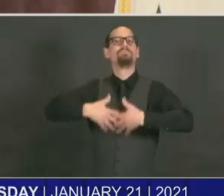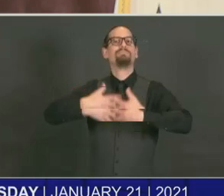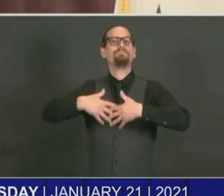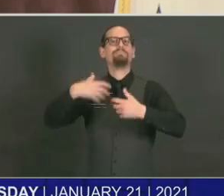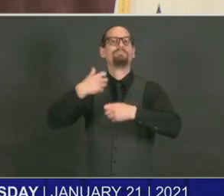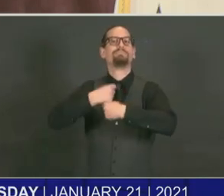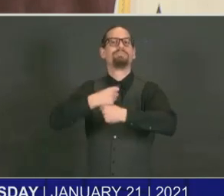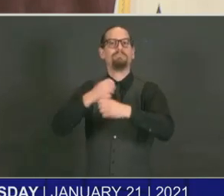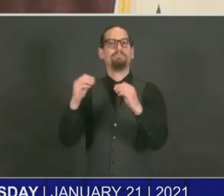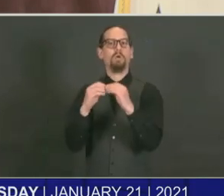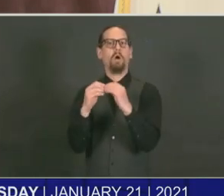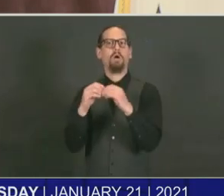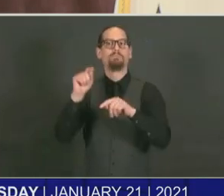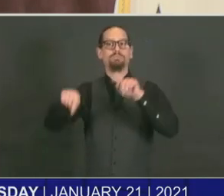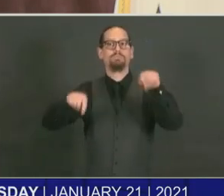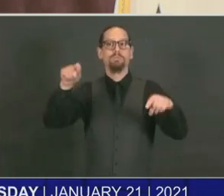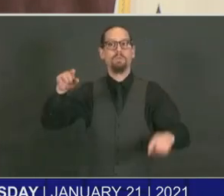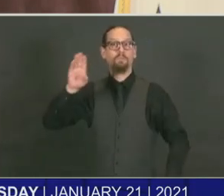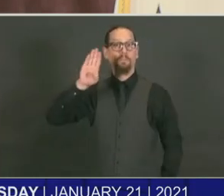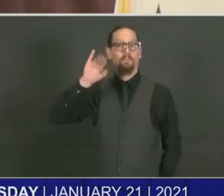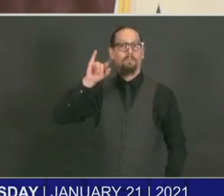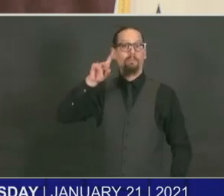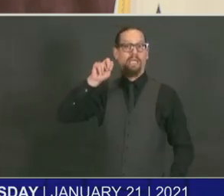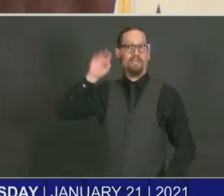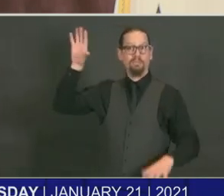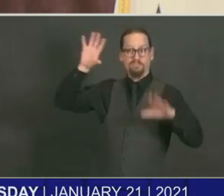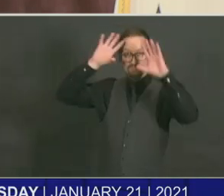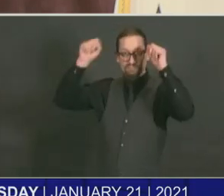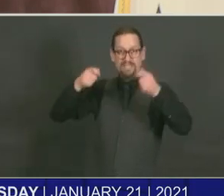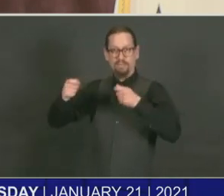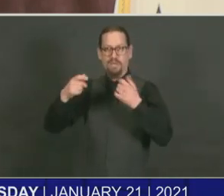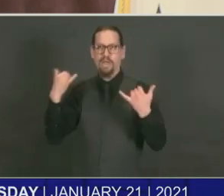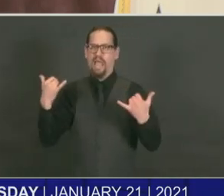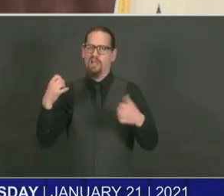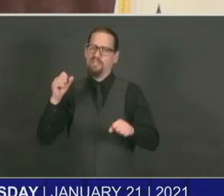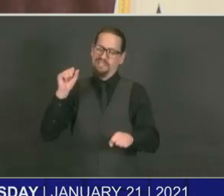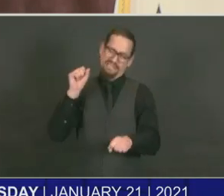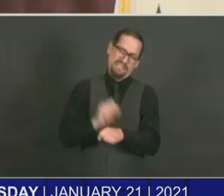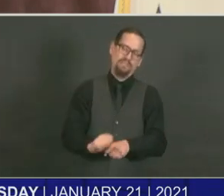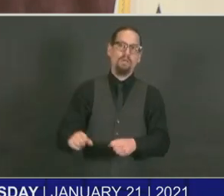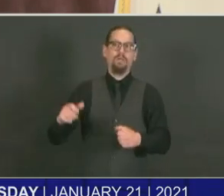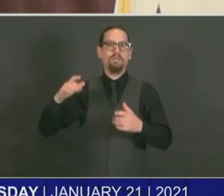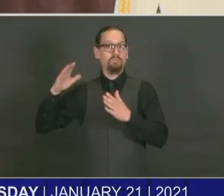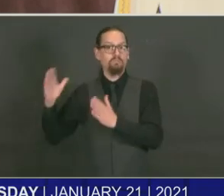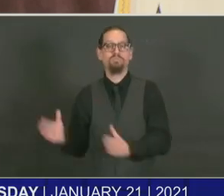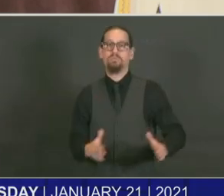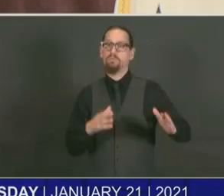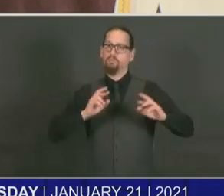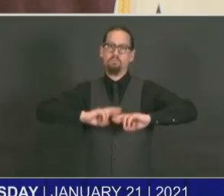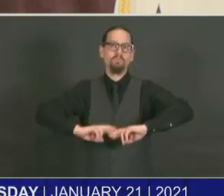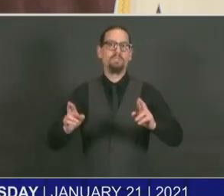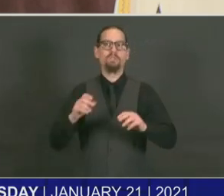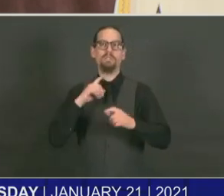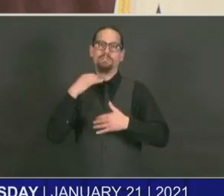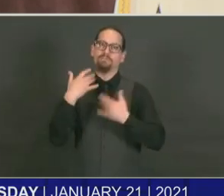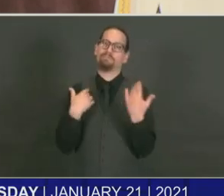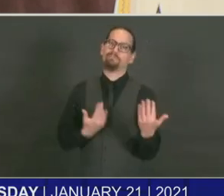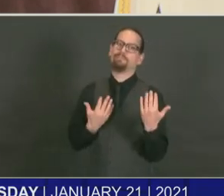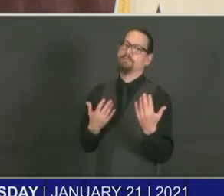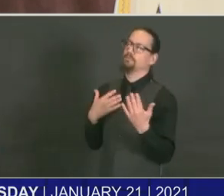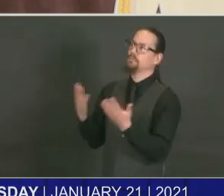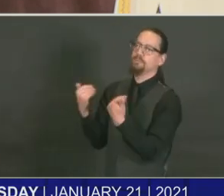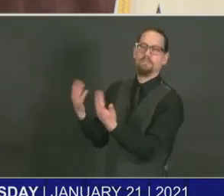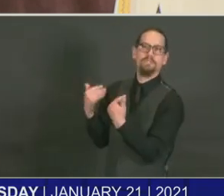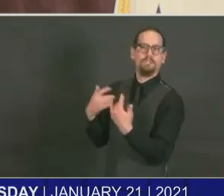working hard to be ready to accelerate what's needed. There's full pressure nationwide for that to